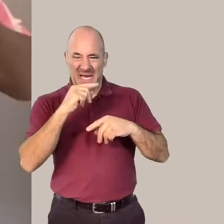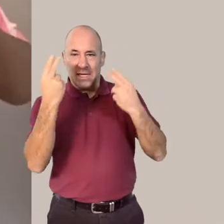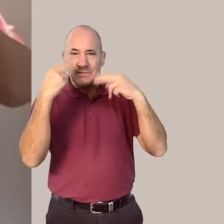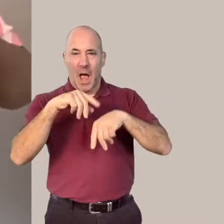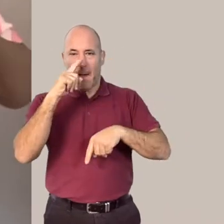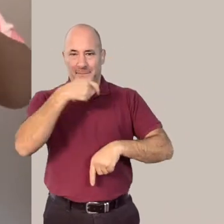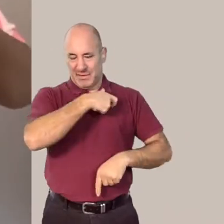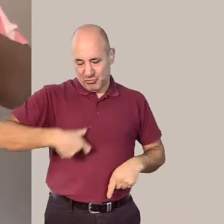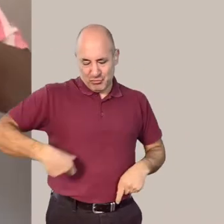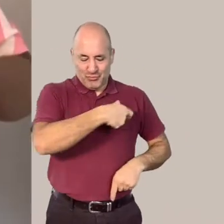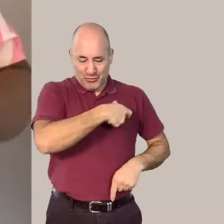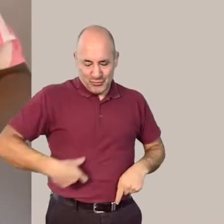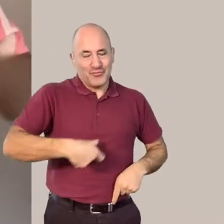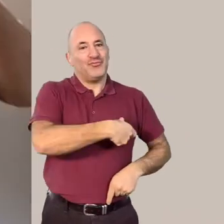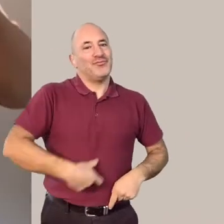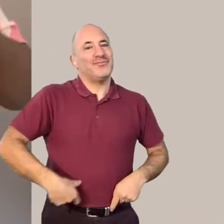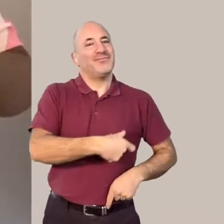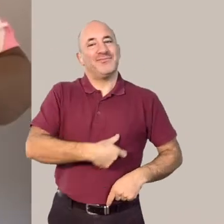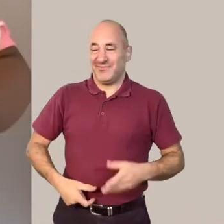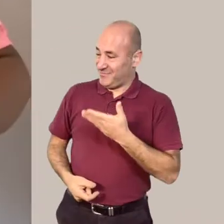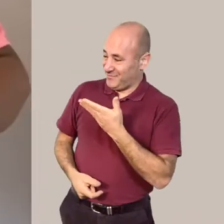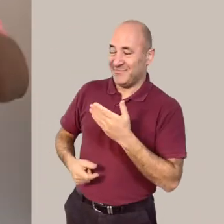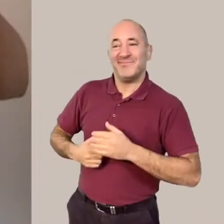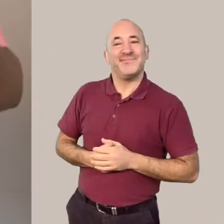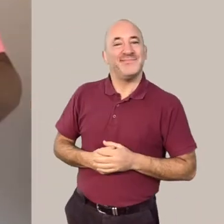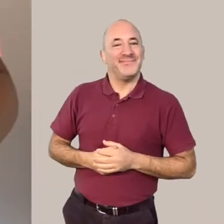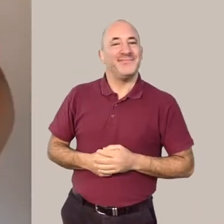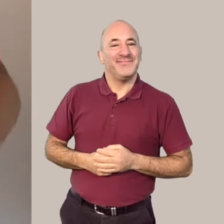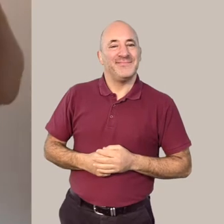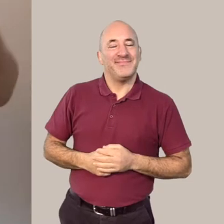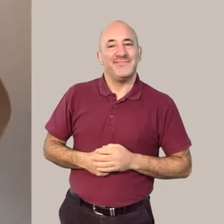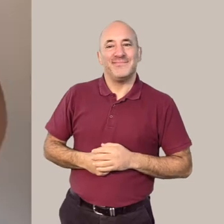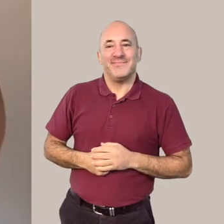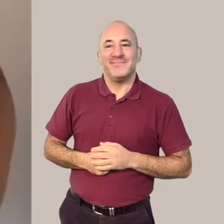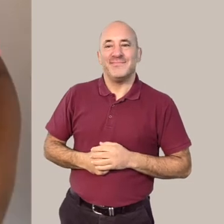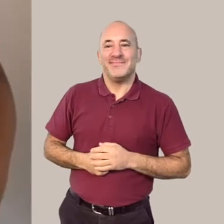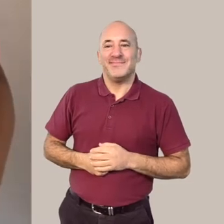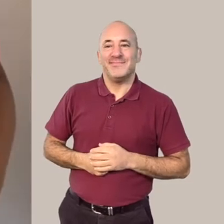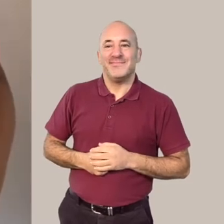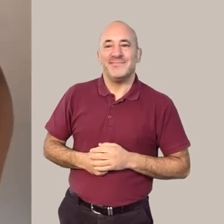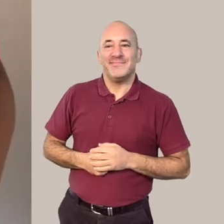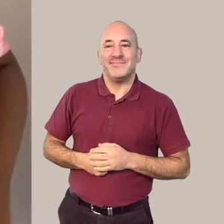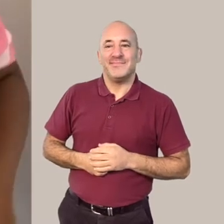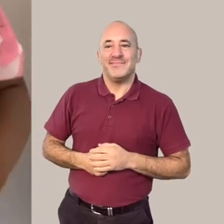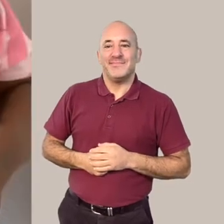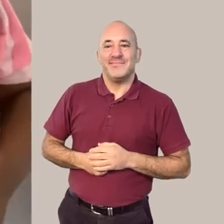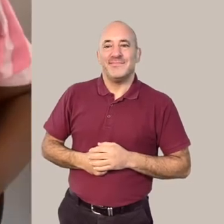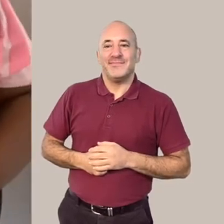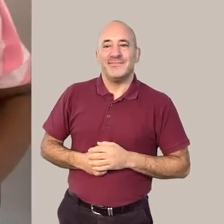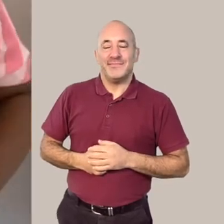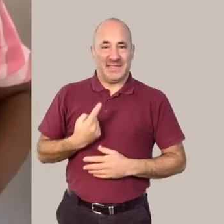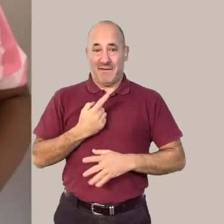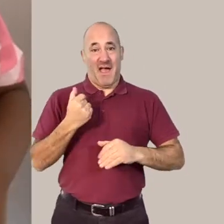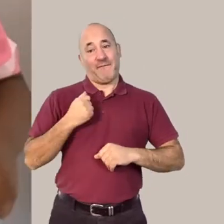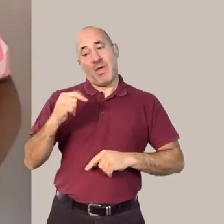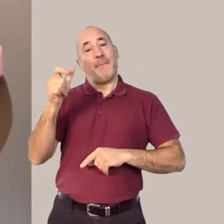So it has light pink and dark pink stripes going all across it. With me,